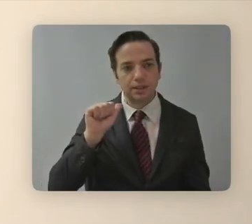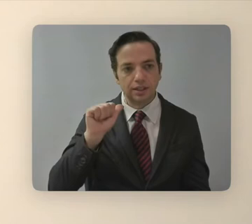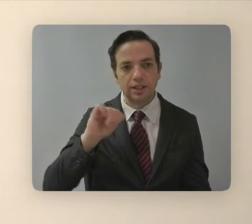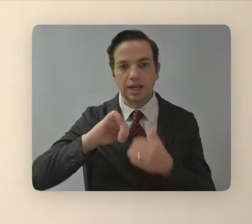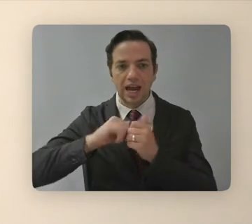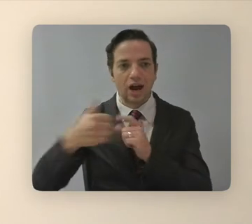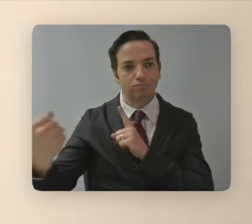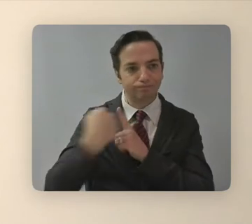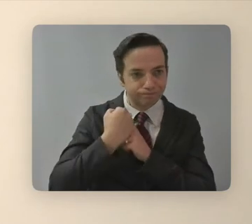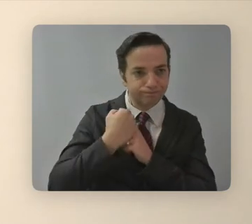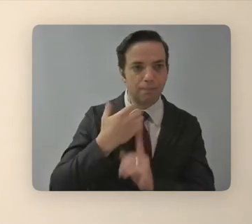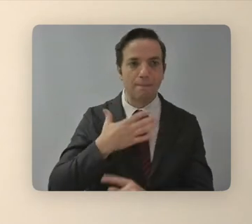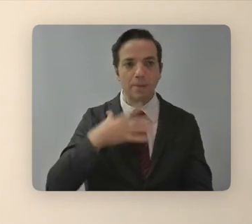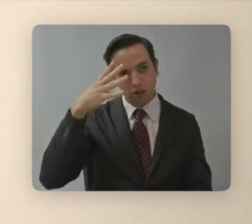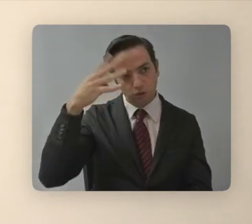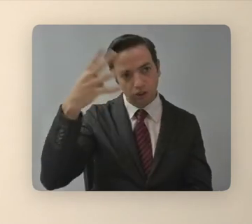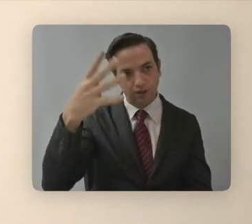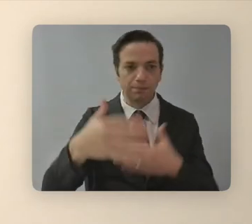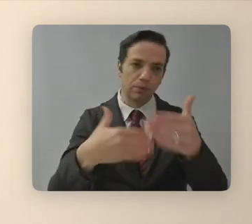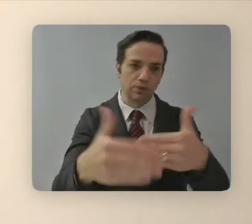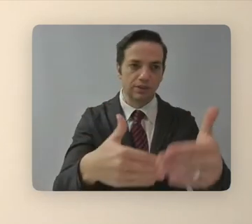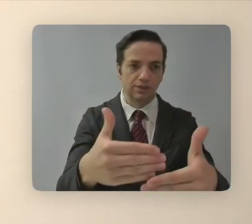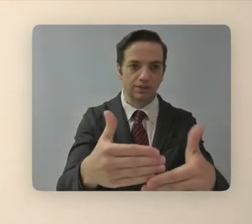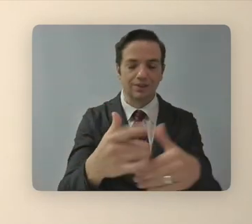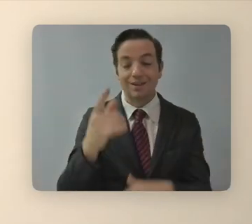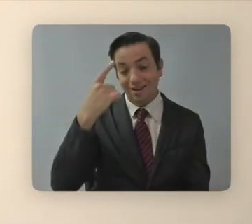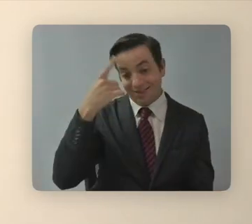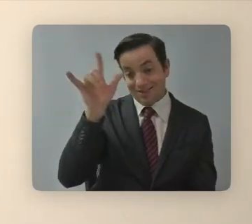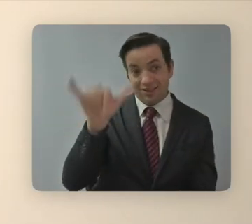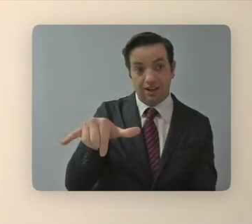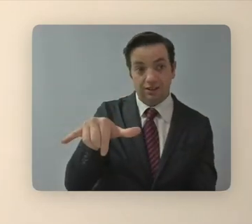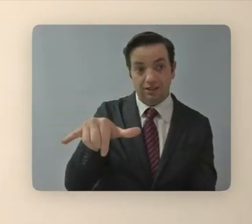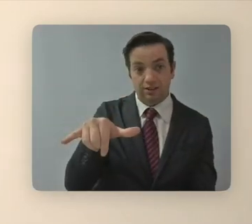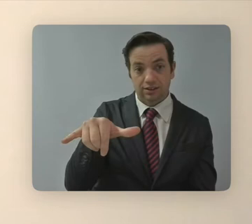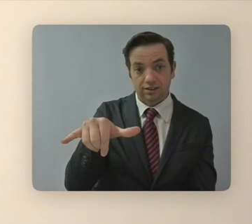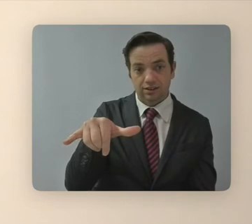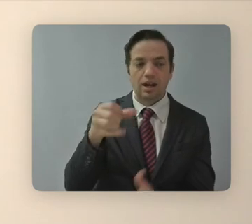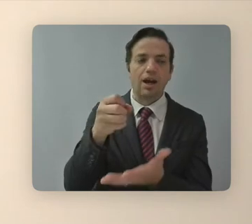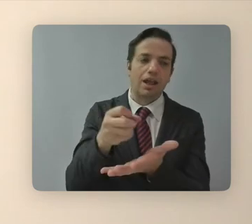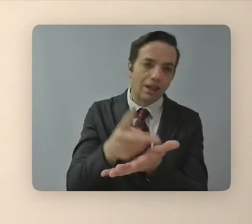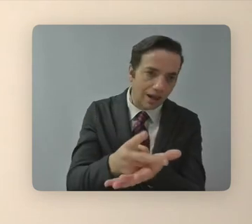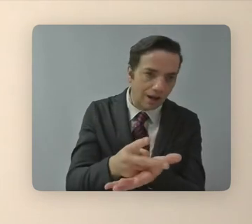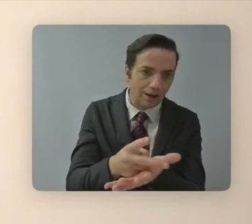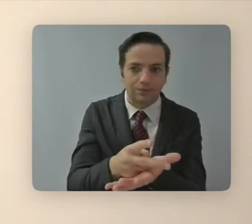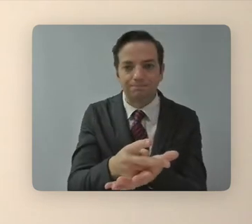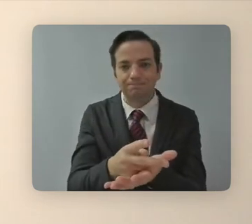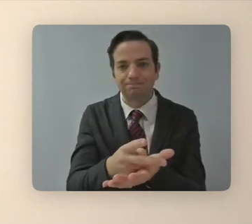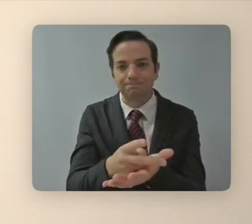and how it was affecting my creative process. And I think that, um, allowed for